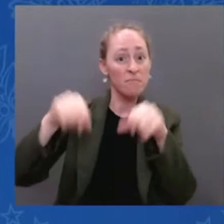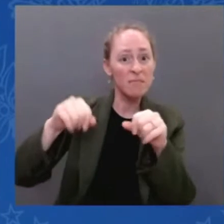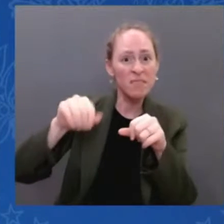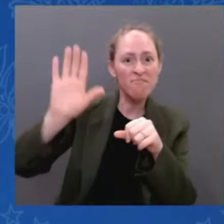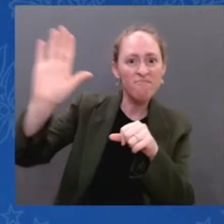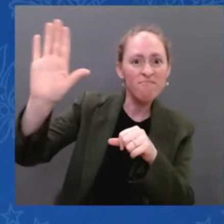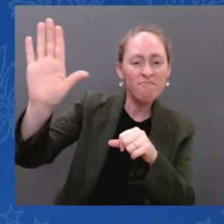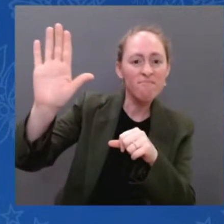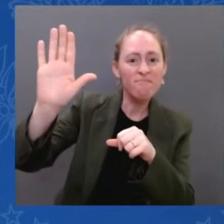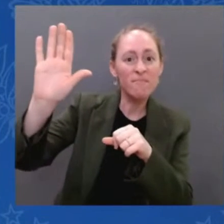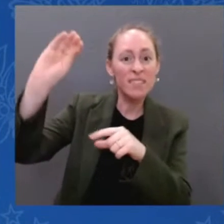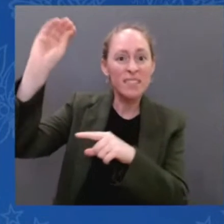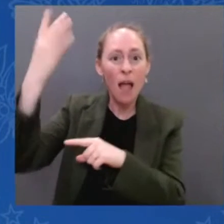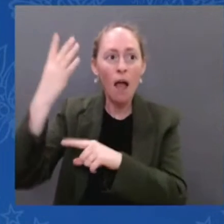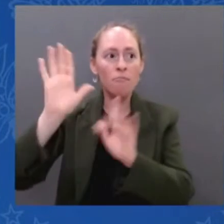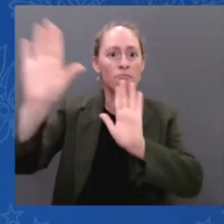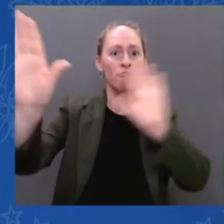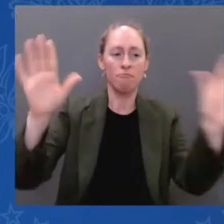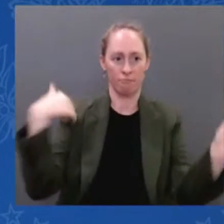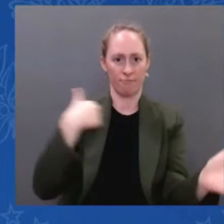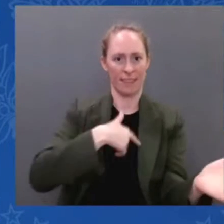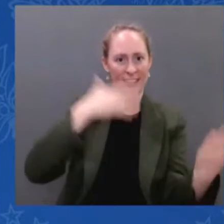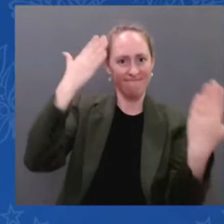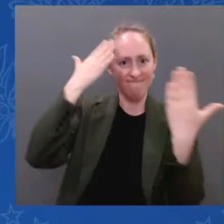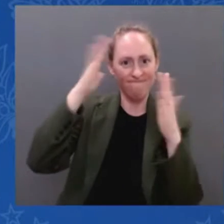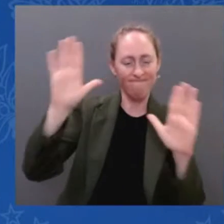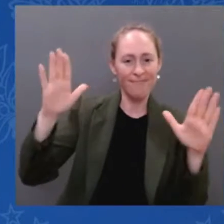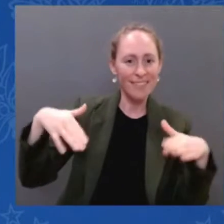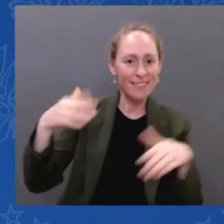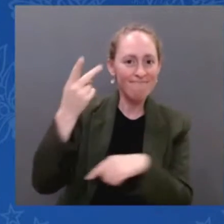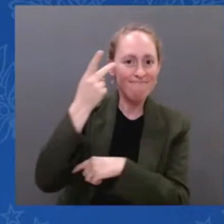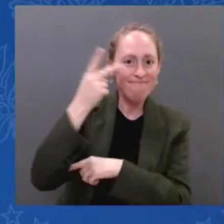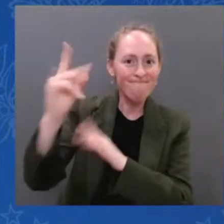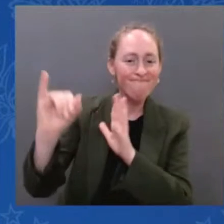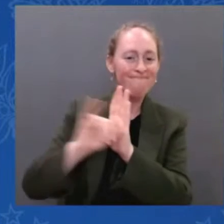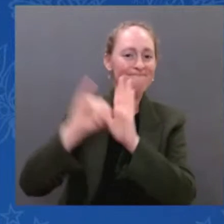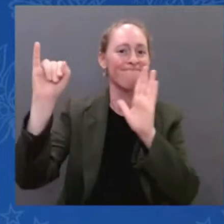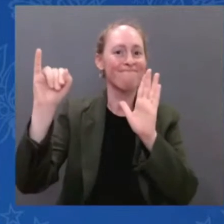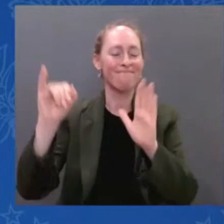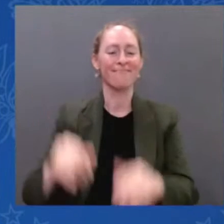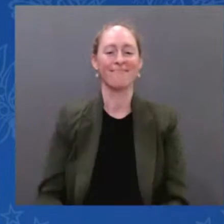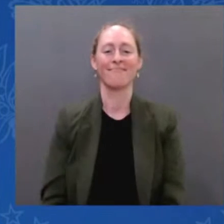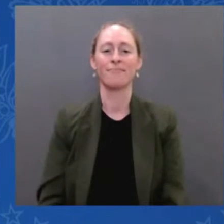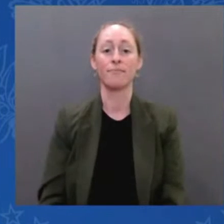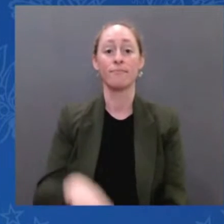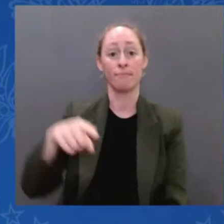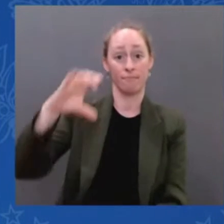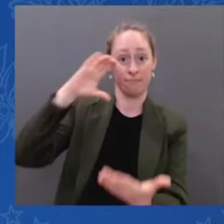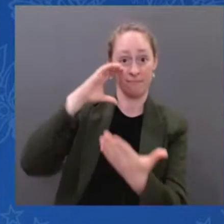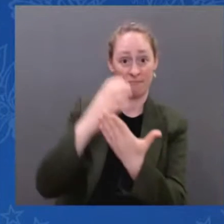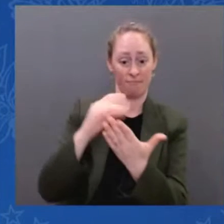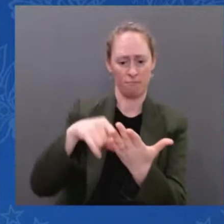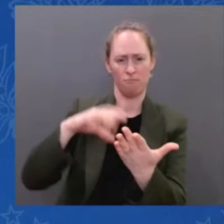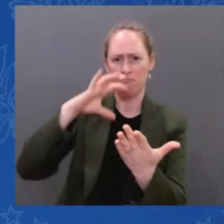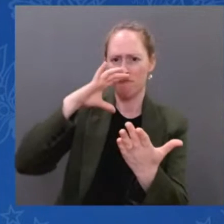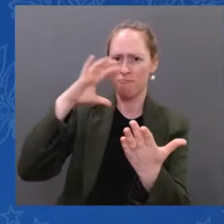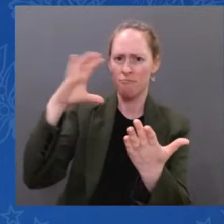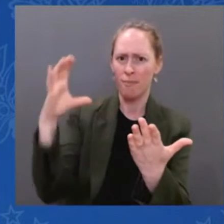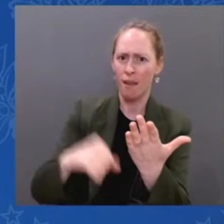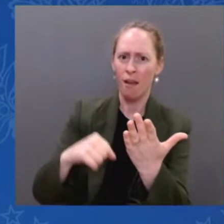billion years. Light travels at 186,000 miles per second.